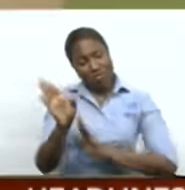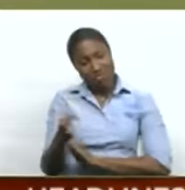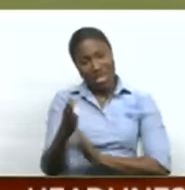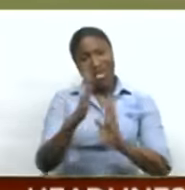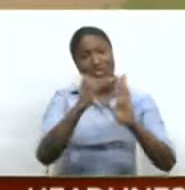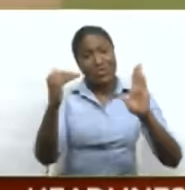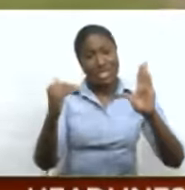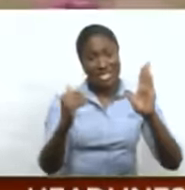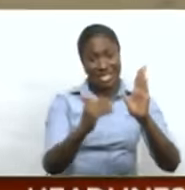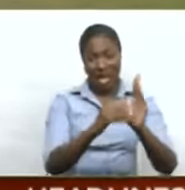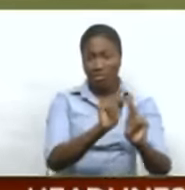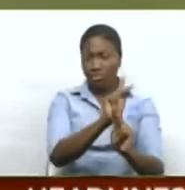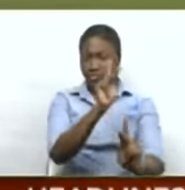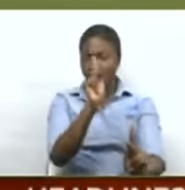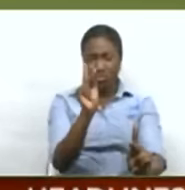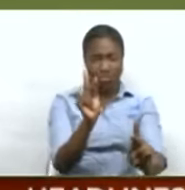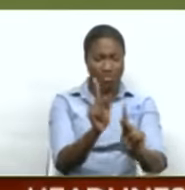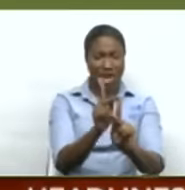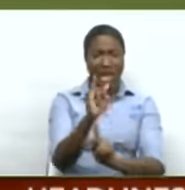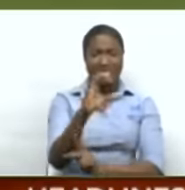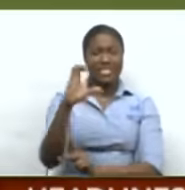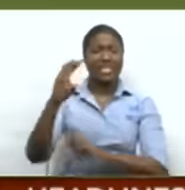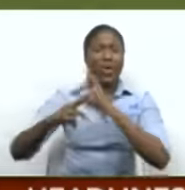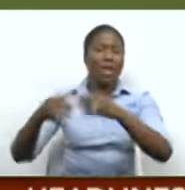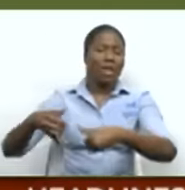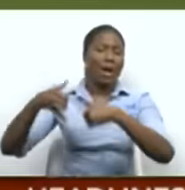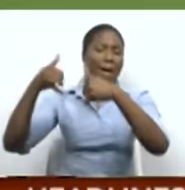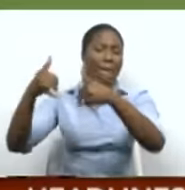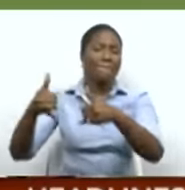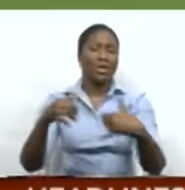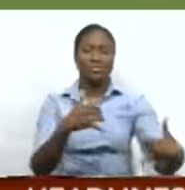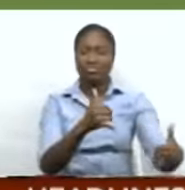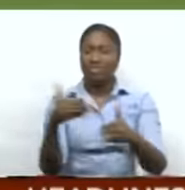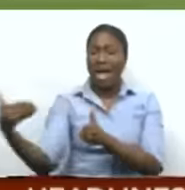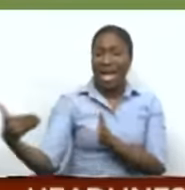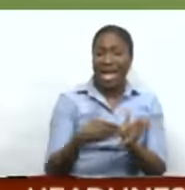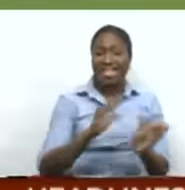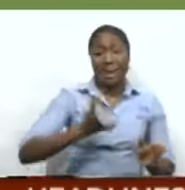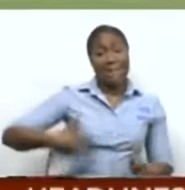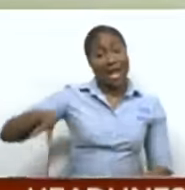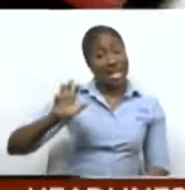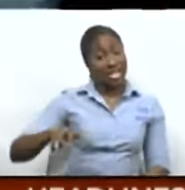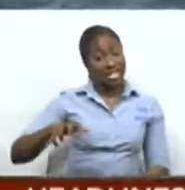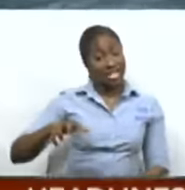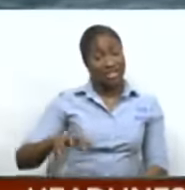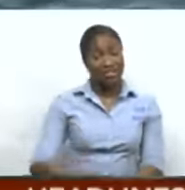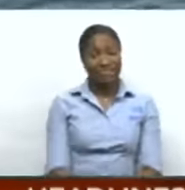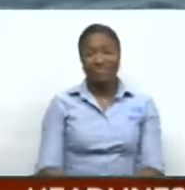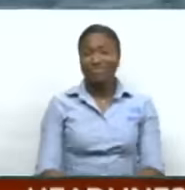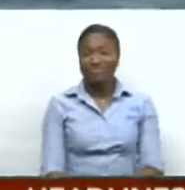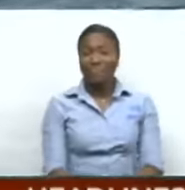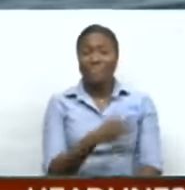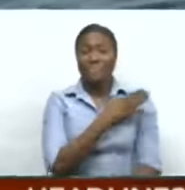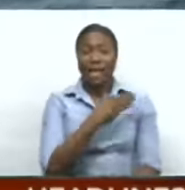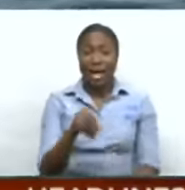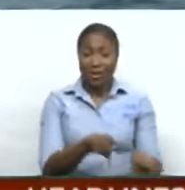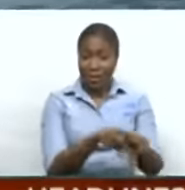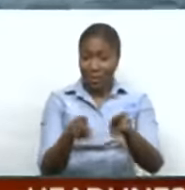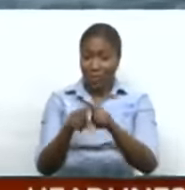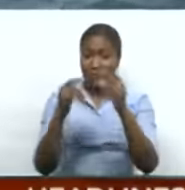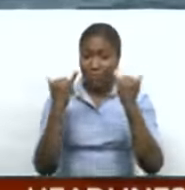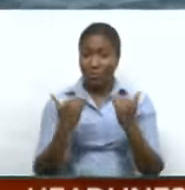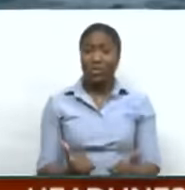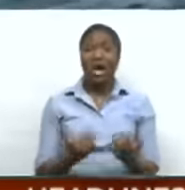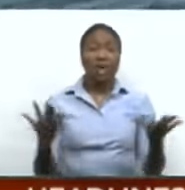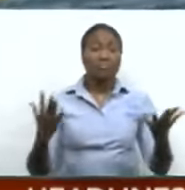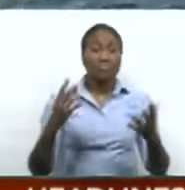stays perfect at the ICC World Cup, doing the business against Bangladesh. And it's also time to set your